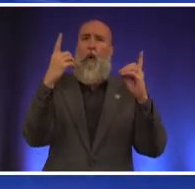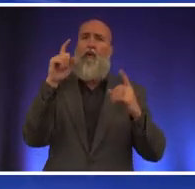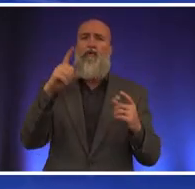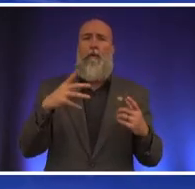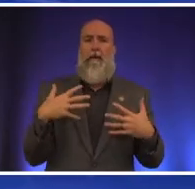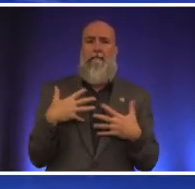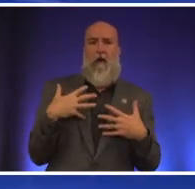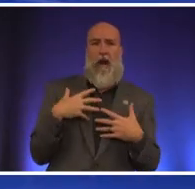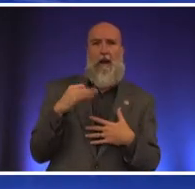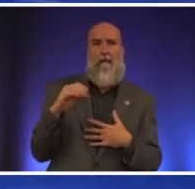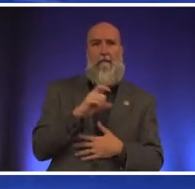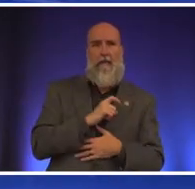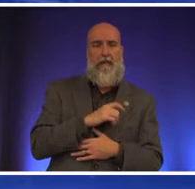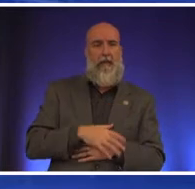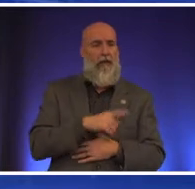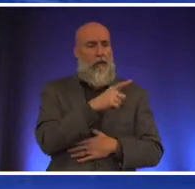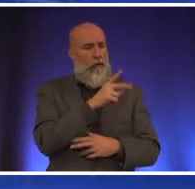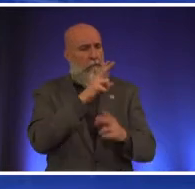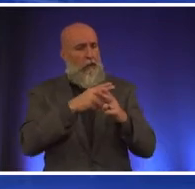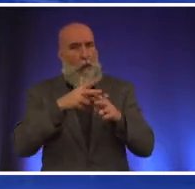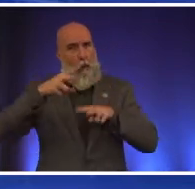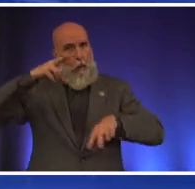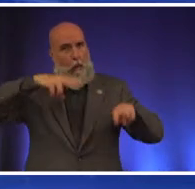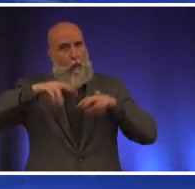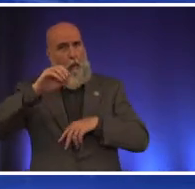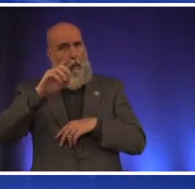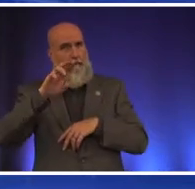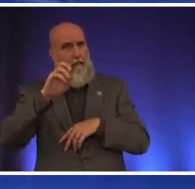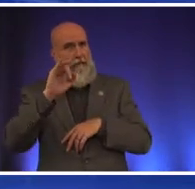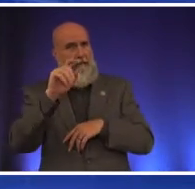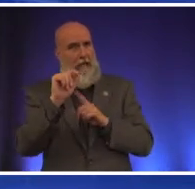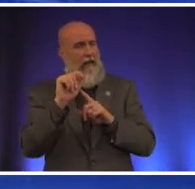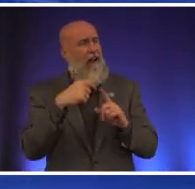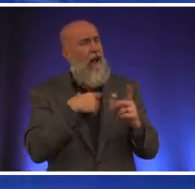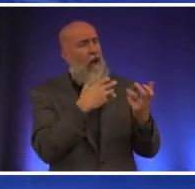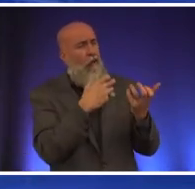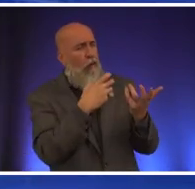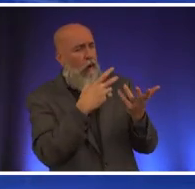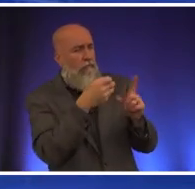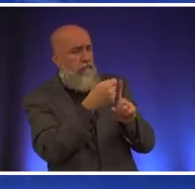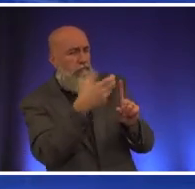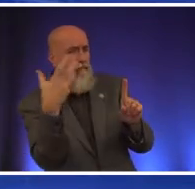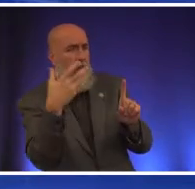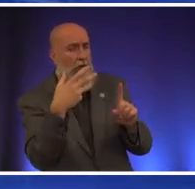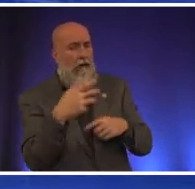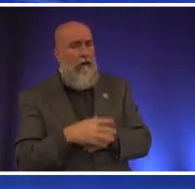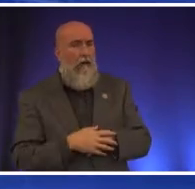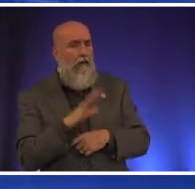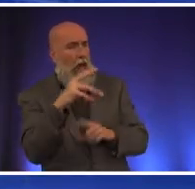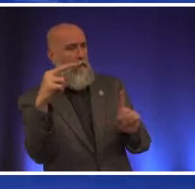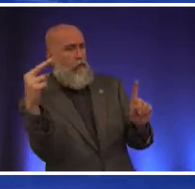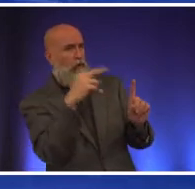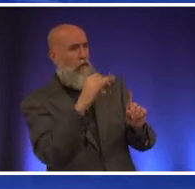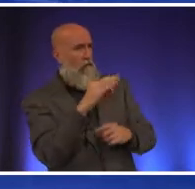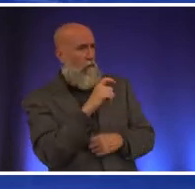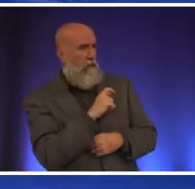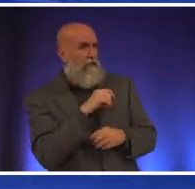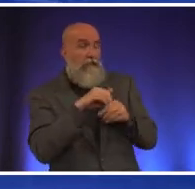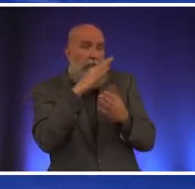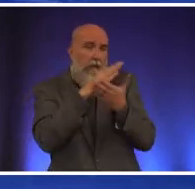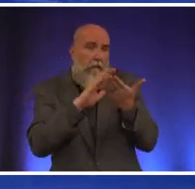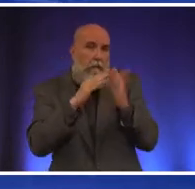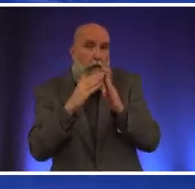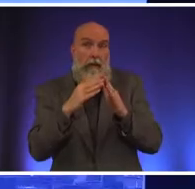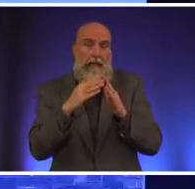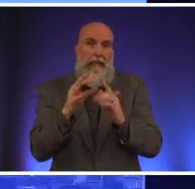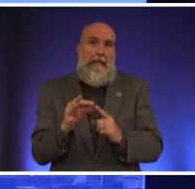of police you mentioned oversight so let's talk about that in terms of the perception of police in some communities especially